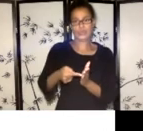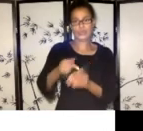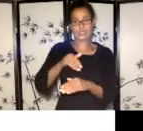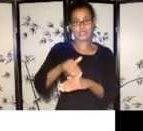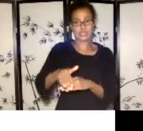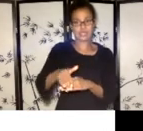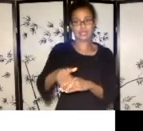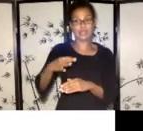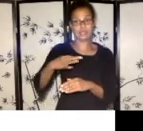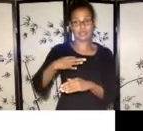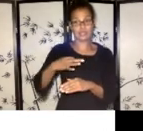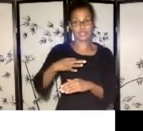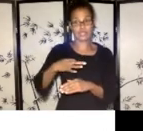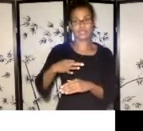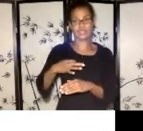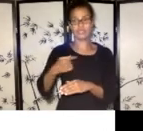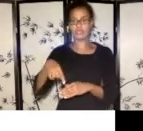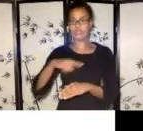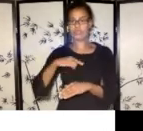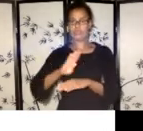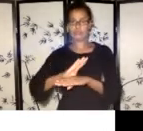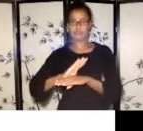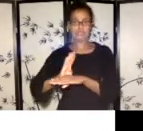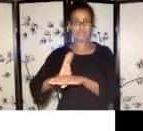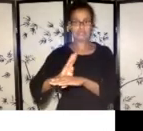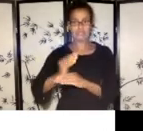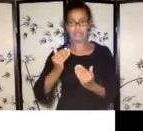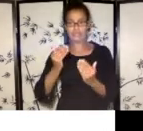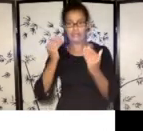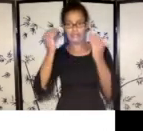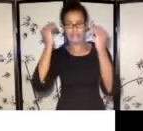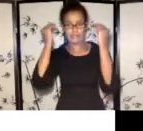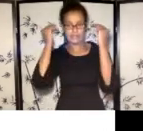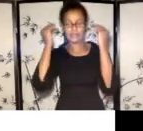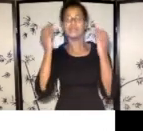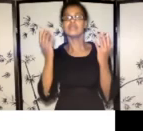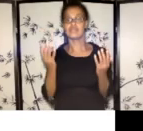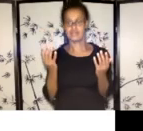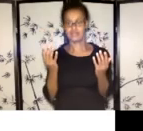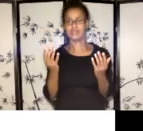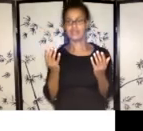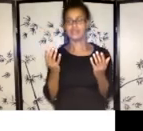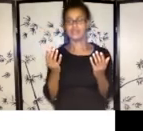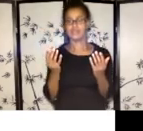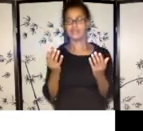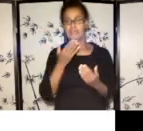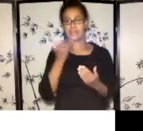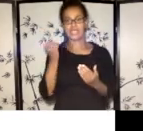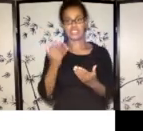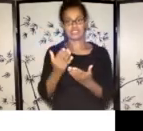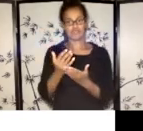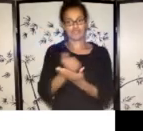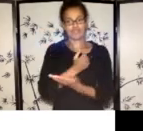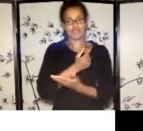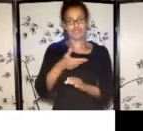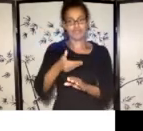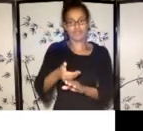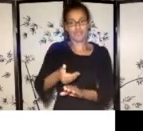way that we could perhaps earlier in the process or earlier in the months leading up to the deadline.